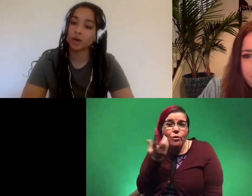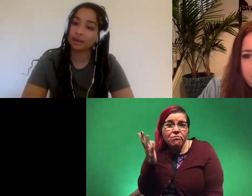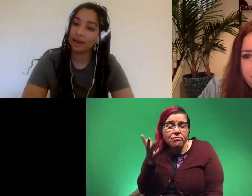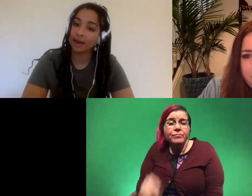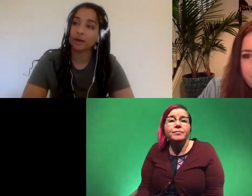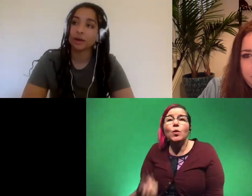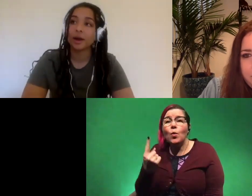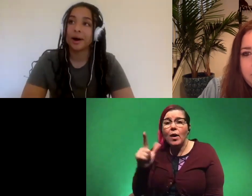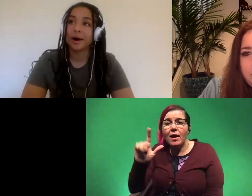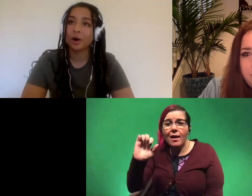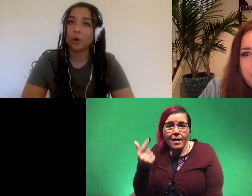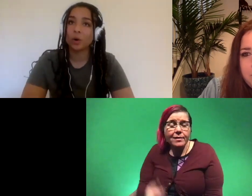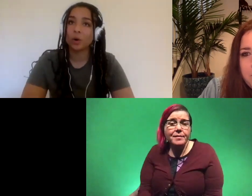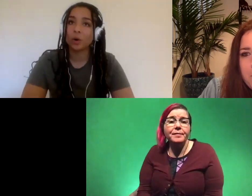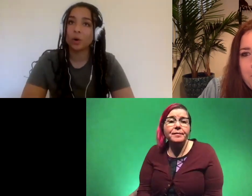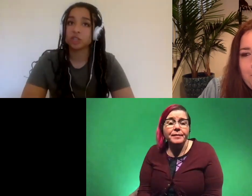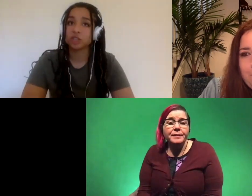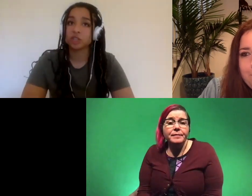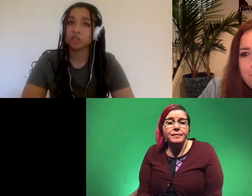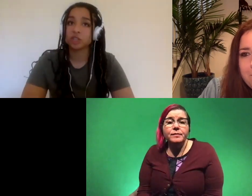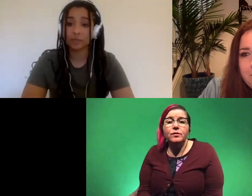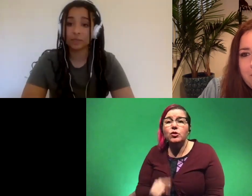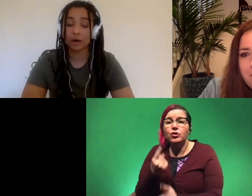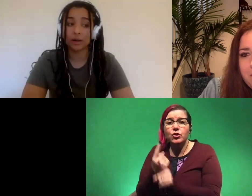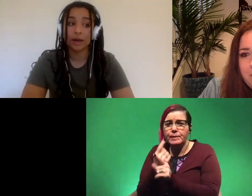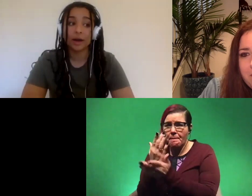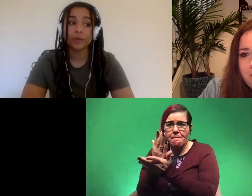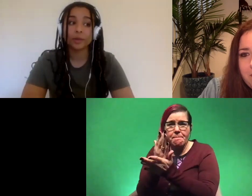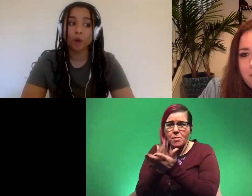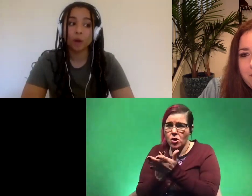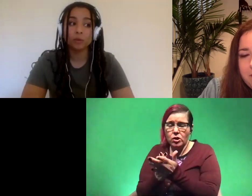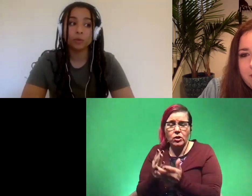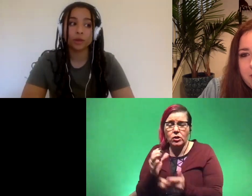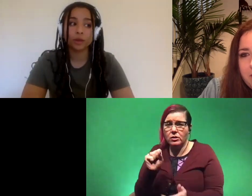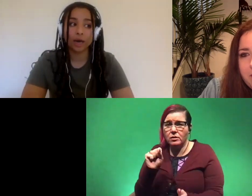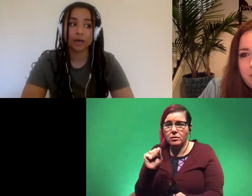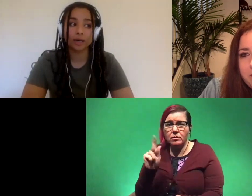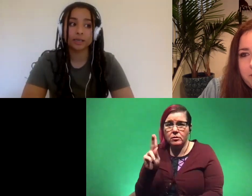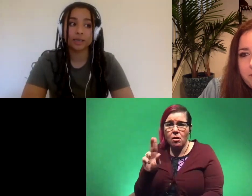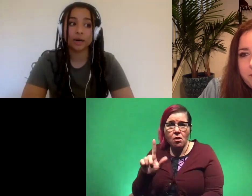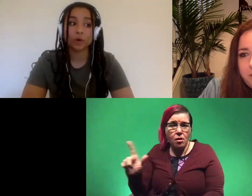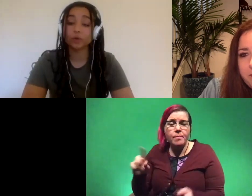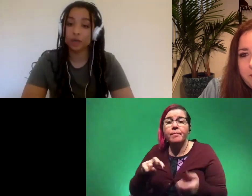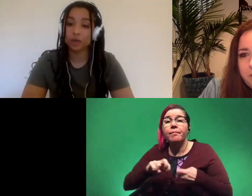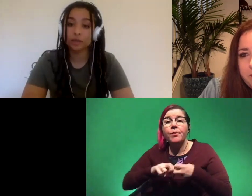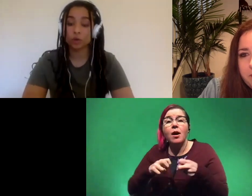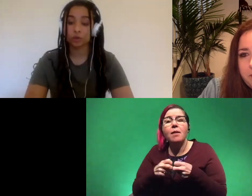one leg uh or just a partial skull the problem with that is that over the years those uh